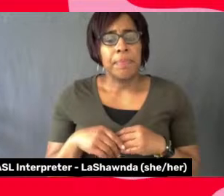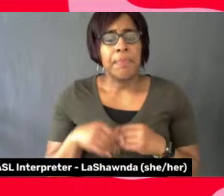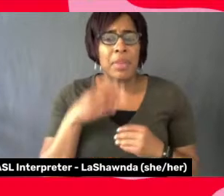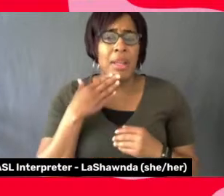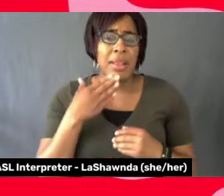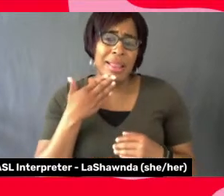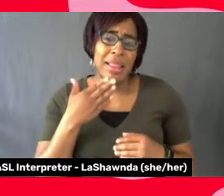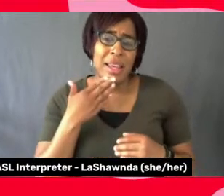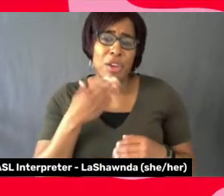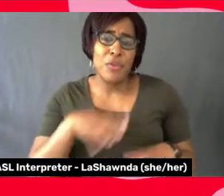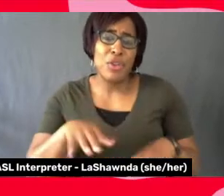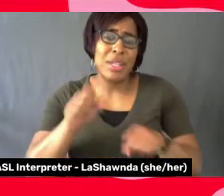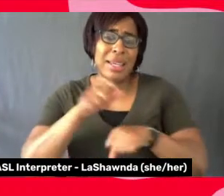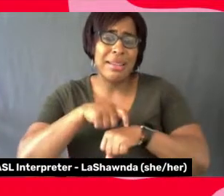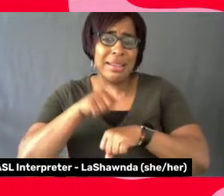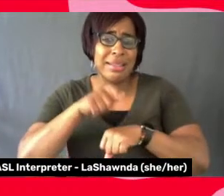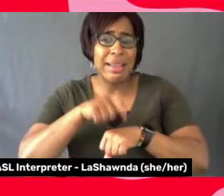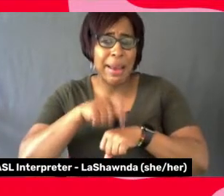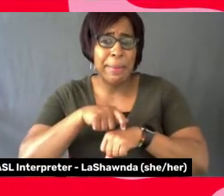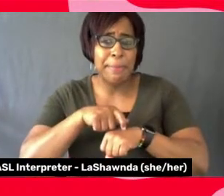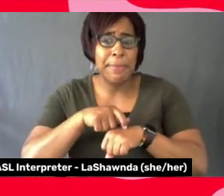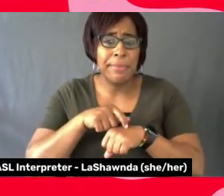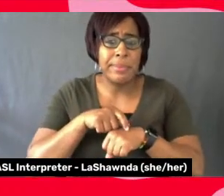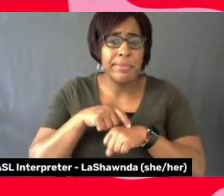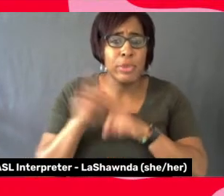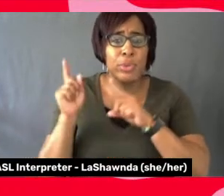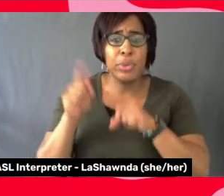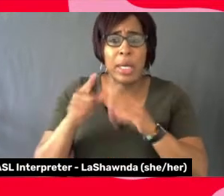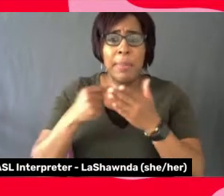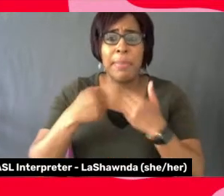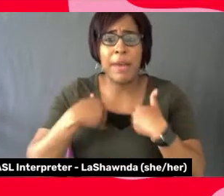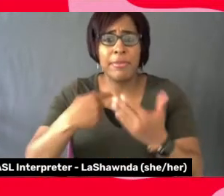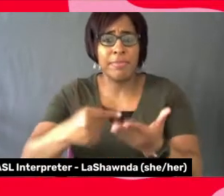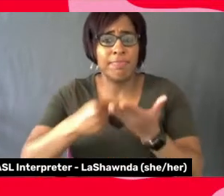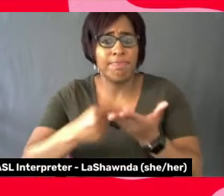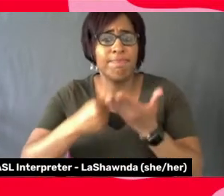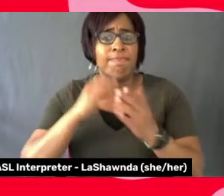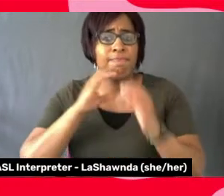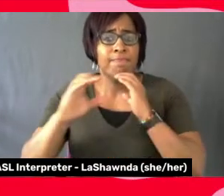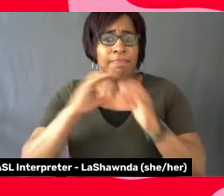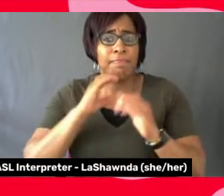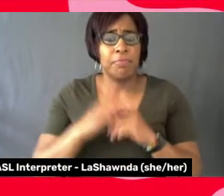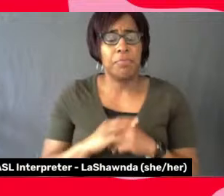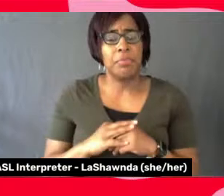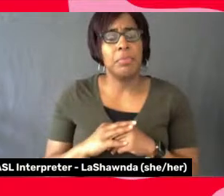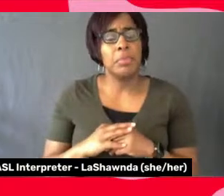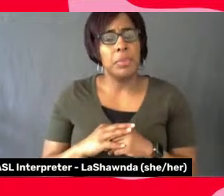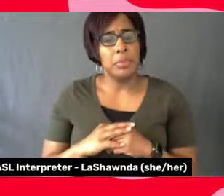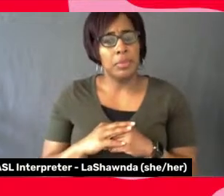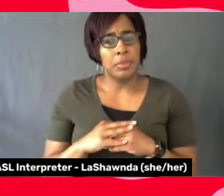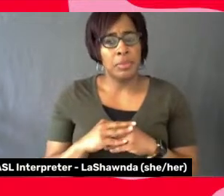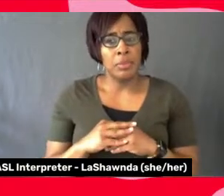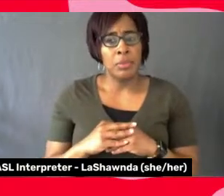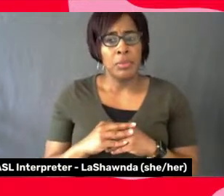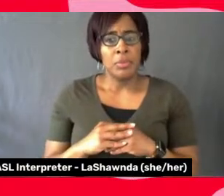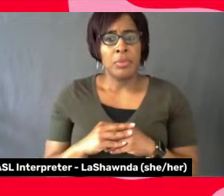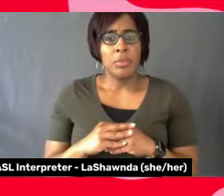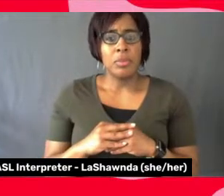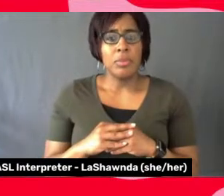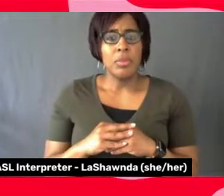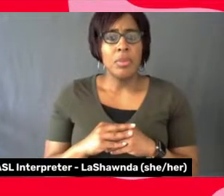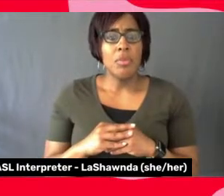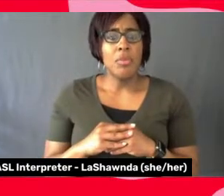out of your day to have this conversation. So I'd like to talk to you, Ms. Yerba,